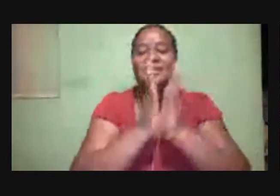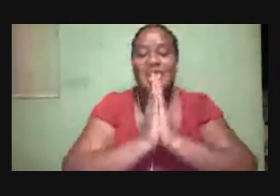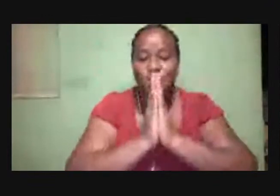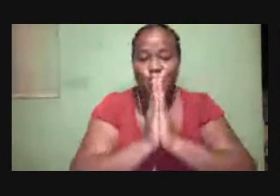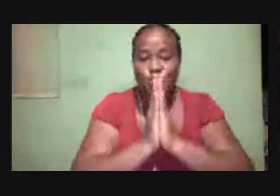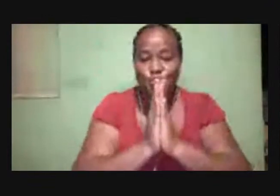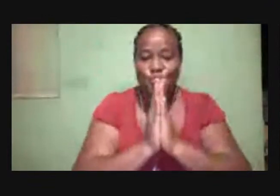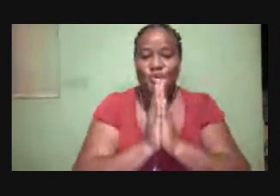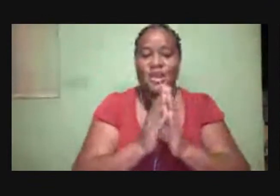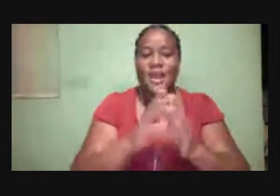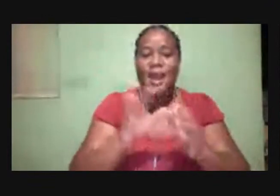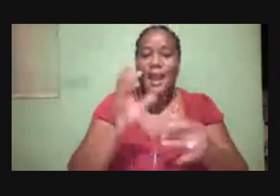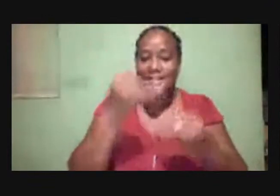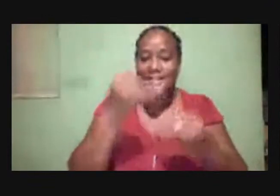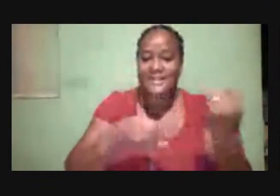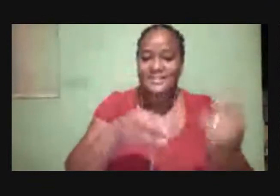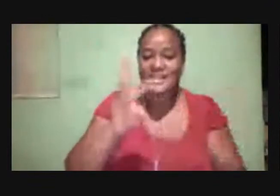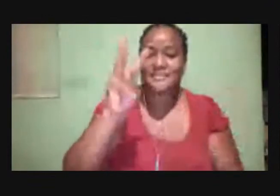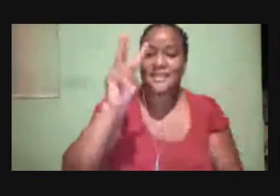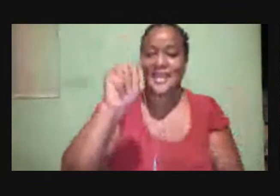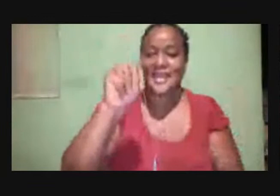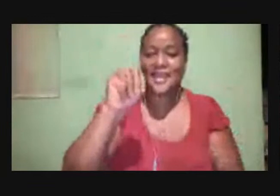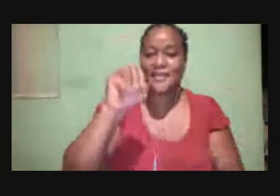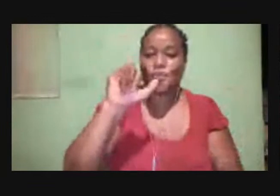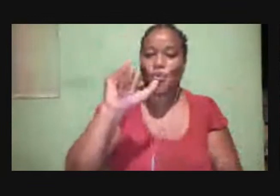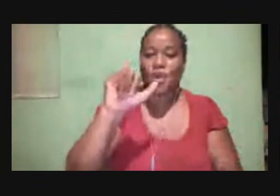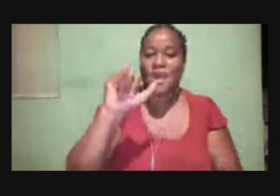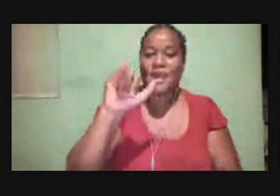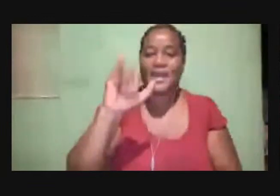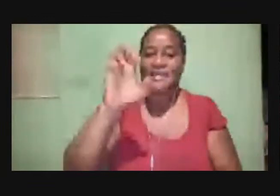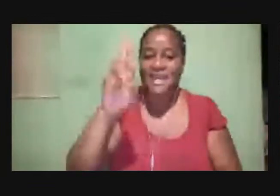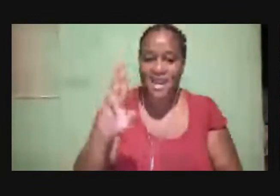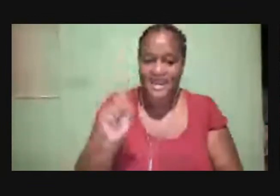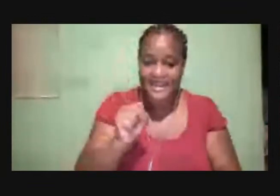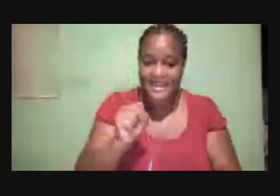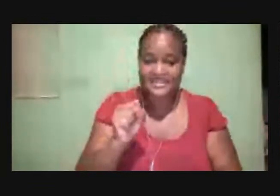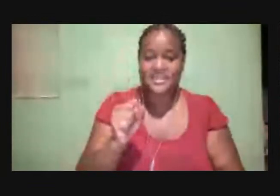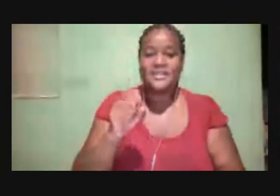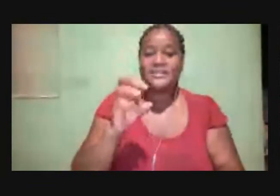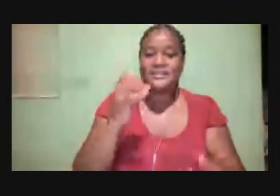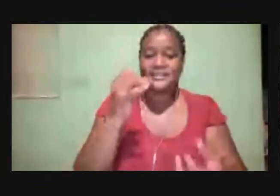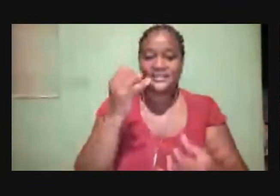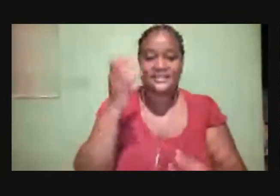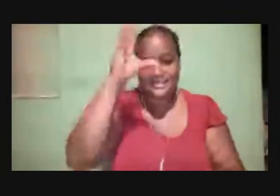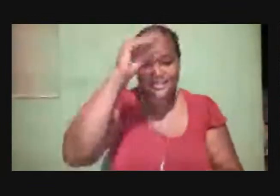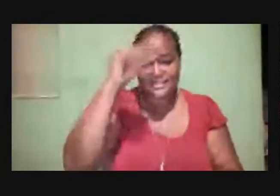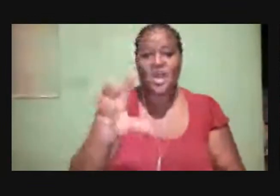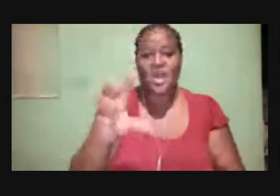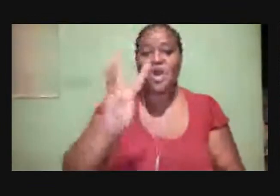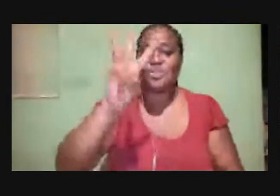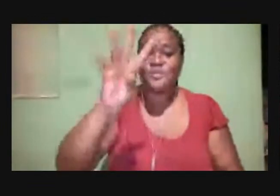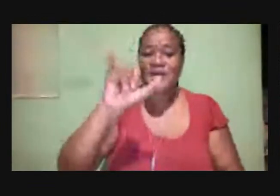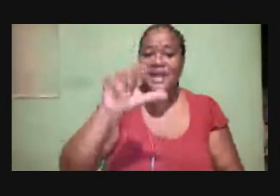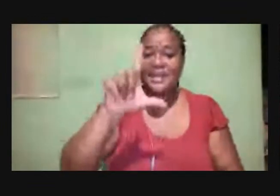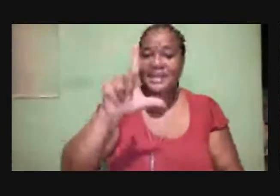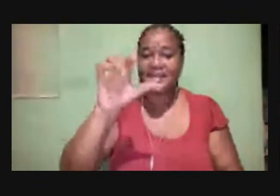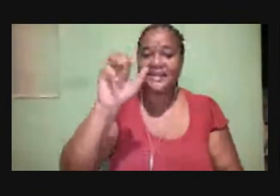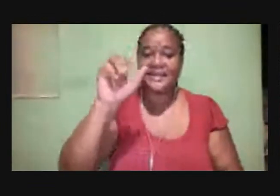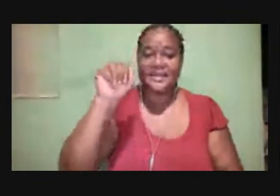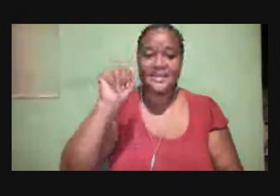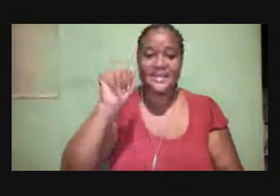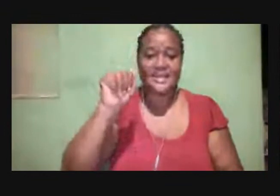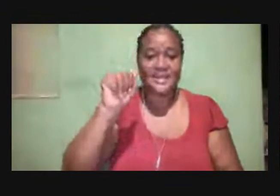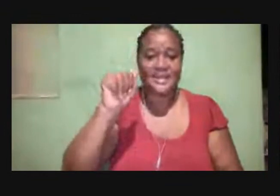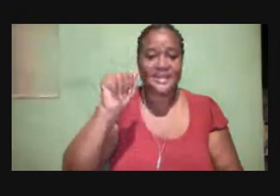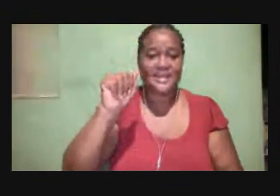Thank you, Wellington Thank you, Sister Moncrief Sister Williams Sister Eileen Sister Beckford Pastor Morgan And